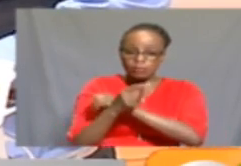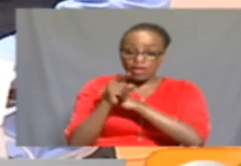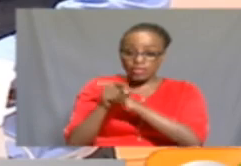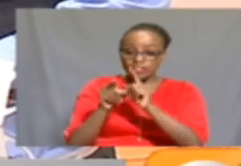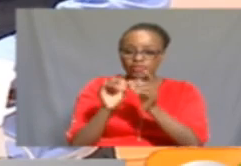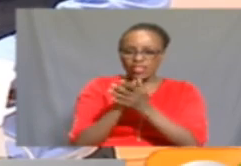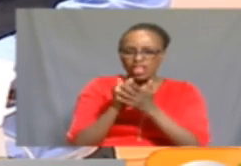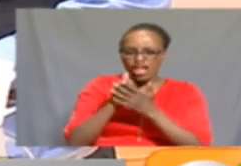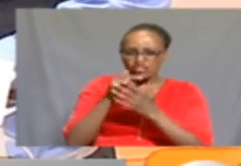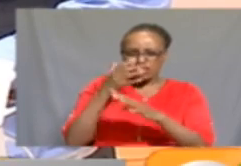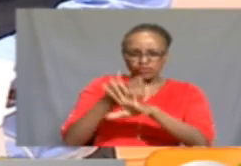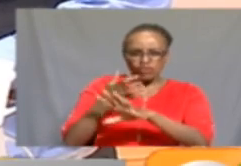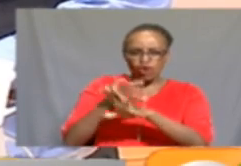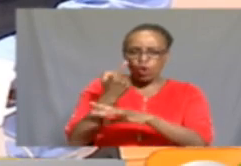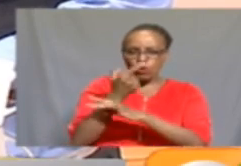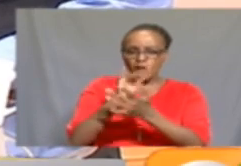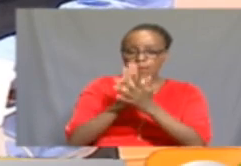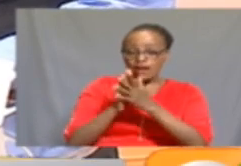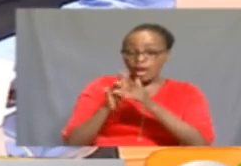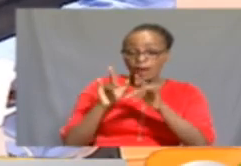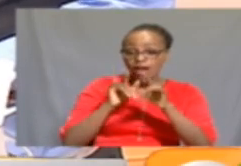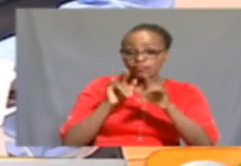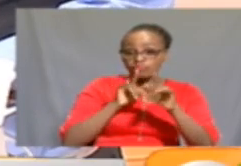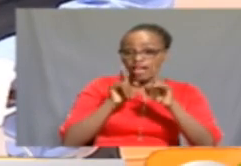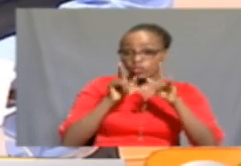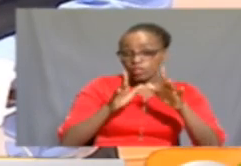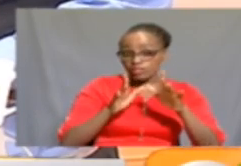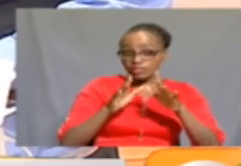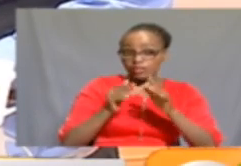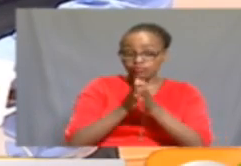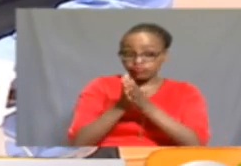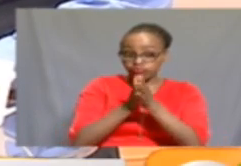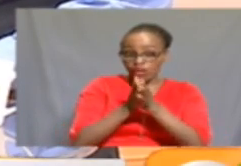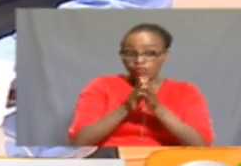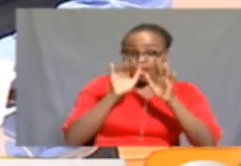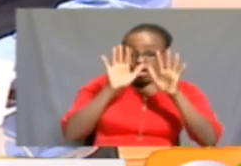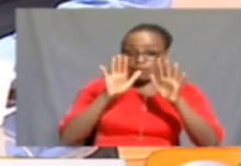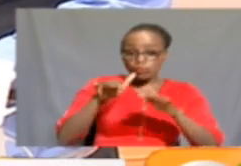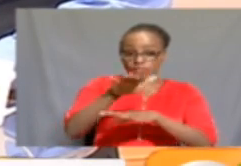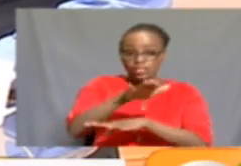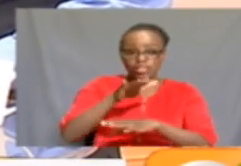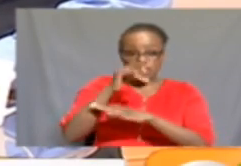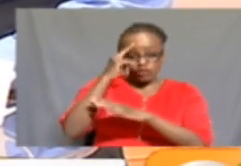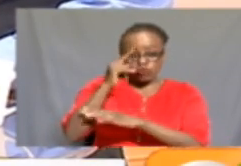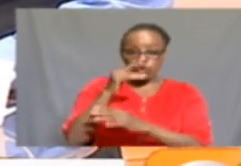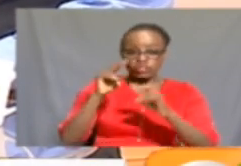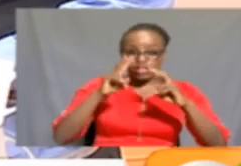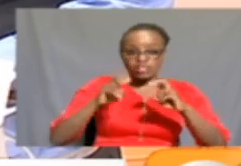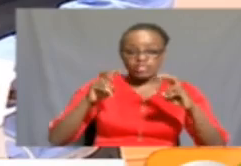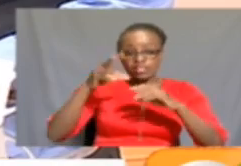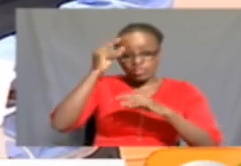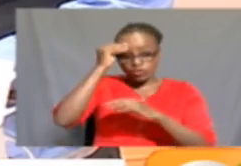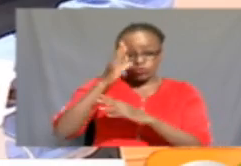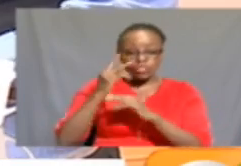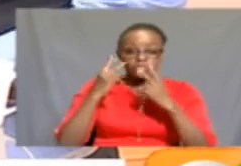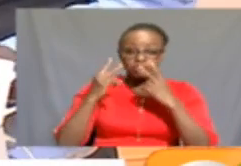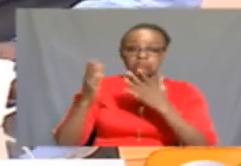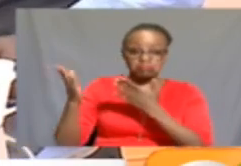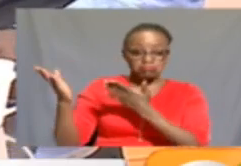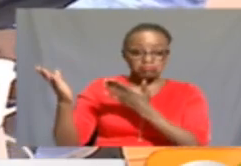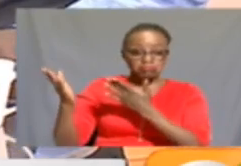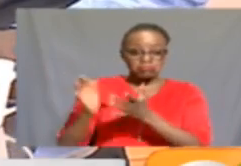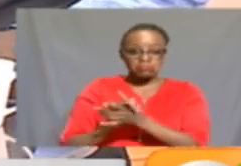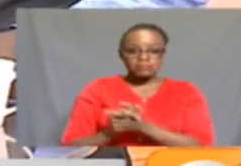mystical rock has not only become a tourist attraction, but also an important site for research students. Take a look.